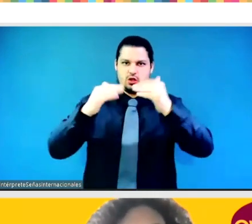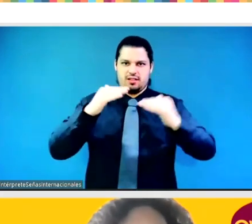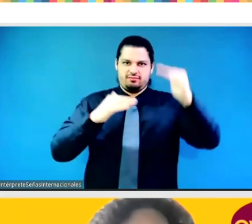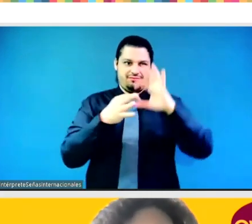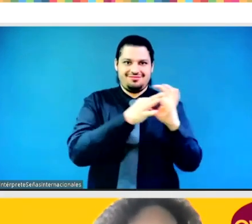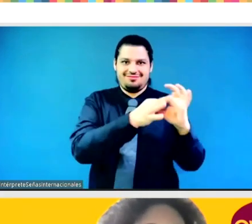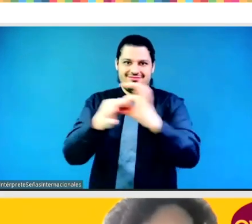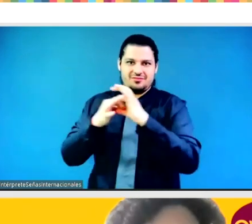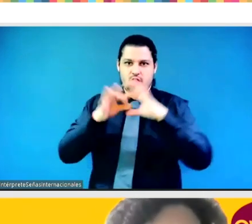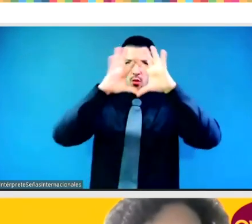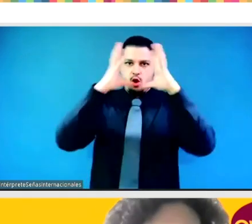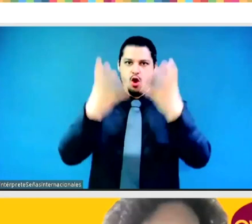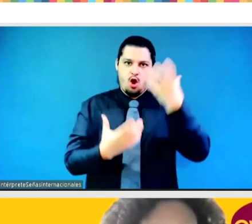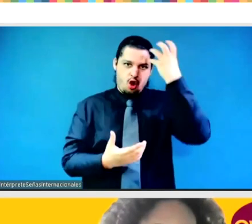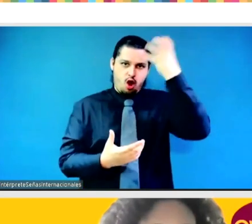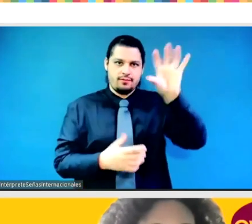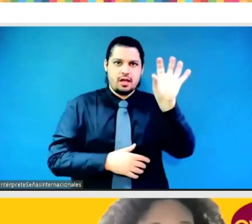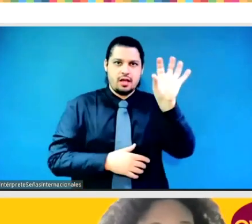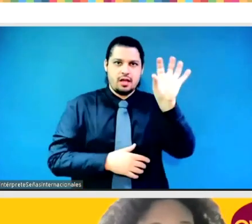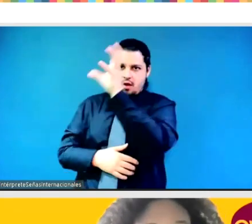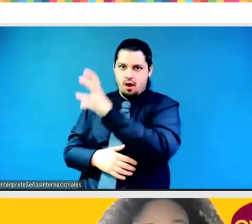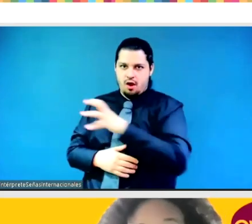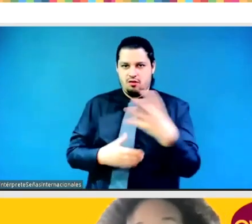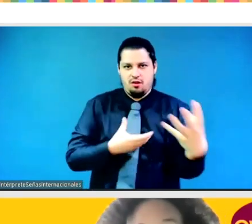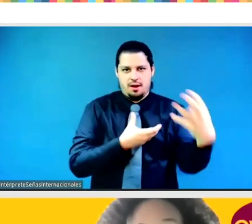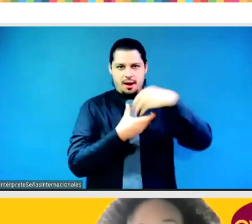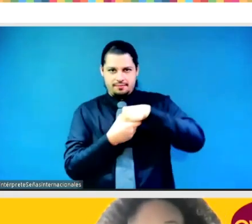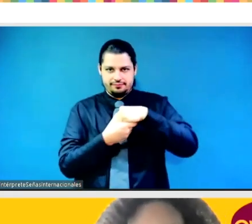Hedden. May I go to you? you,